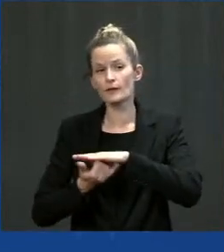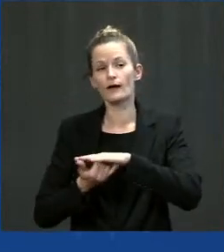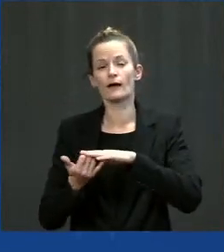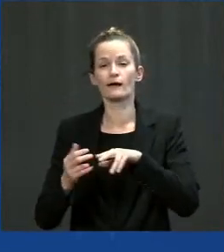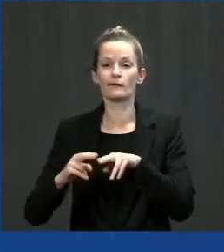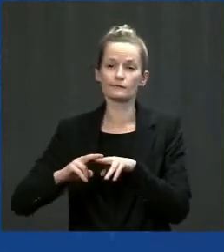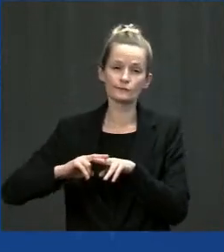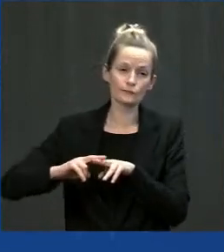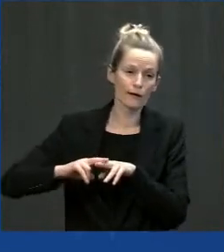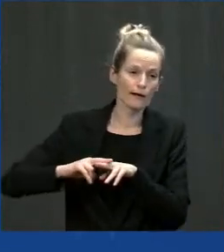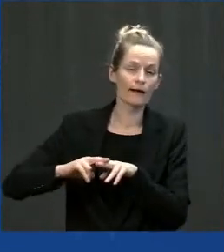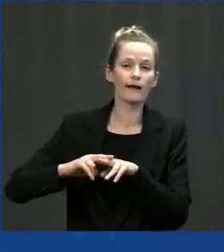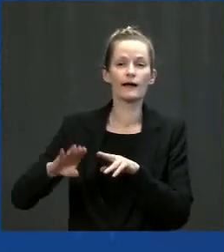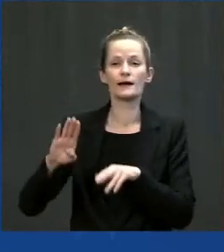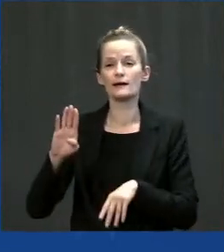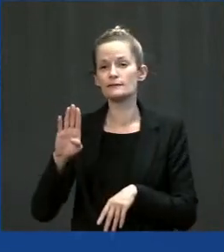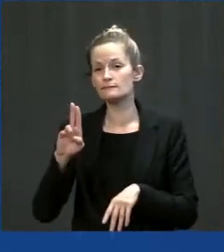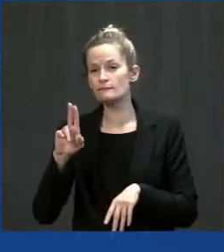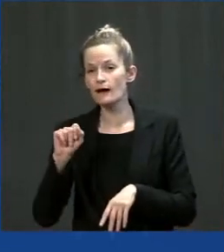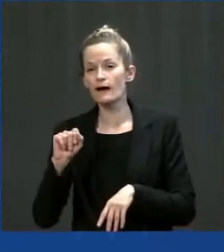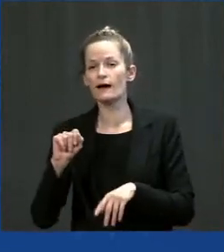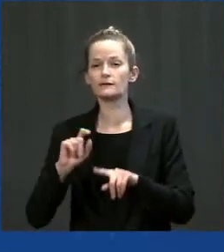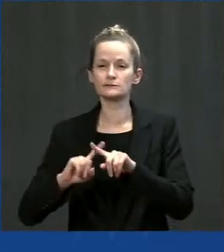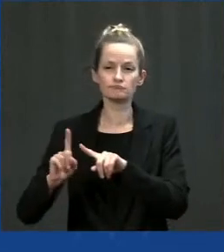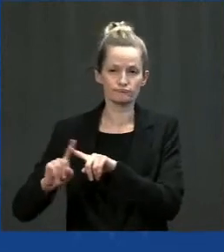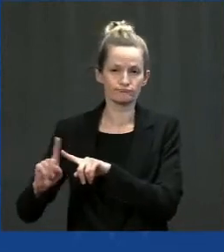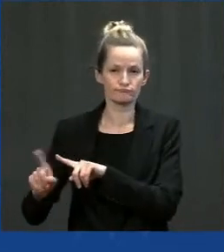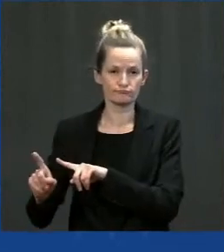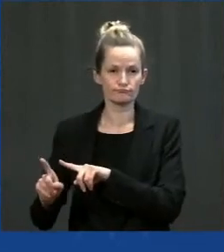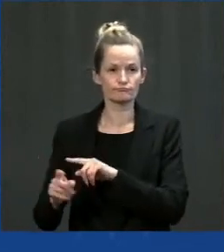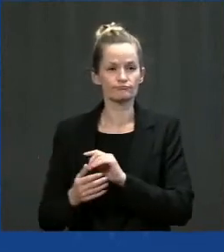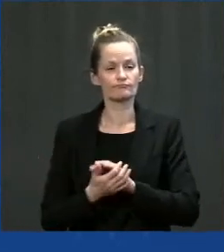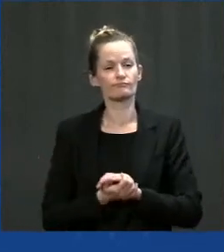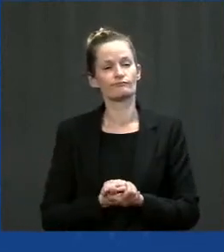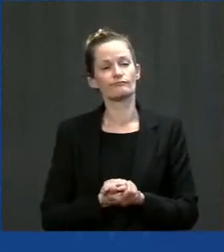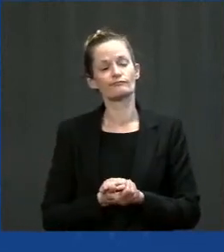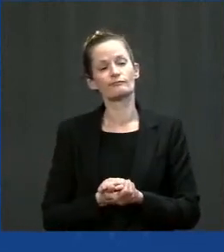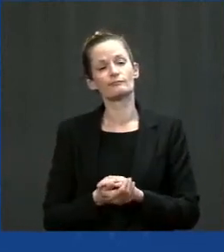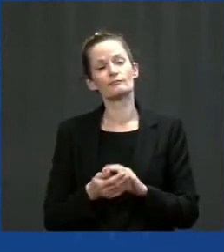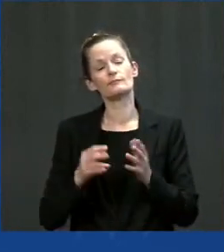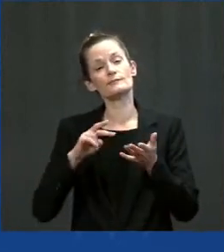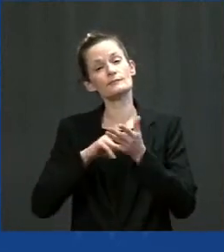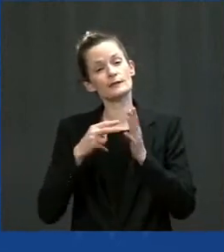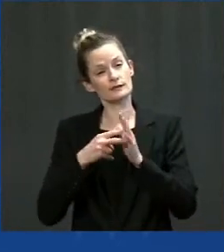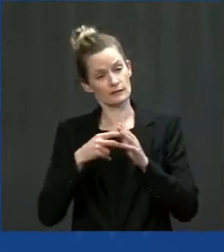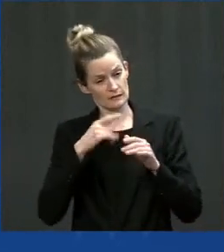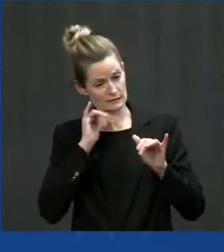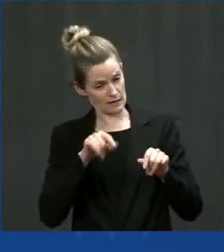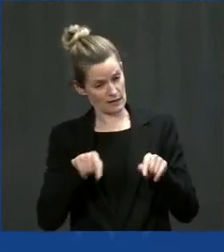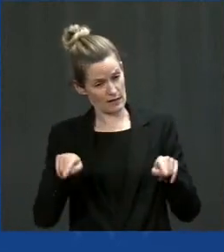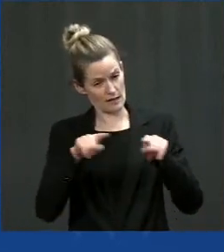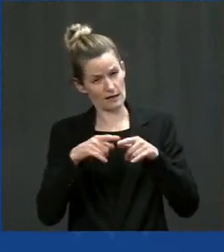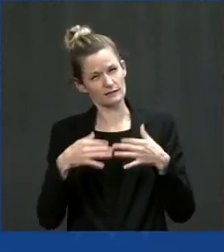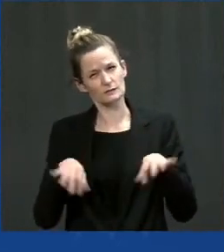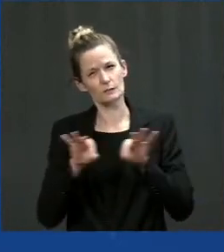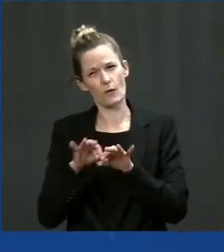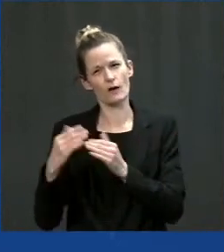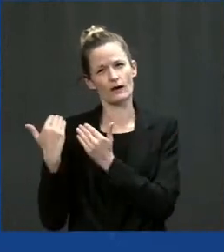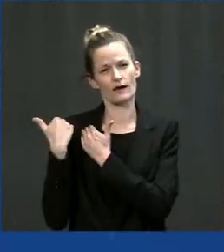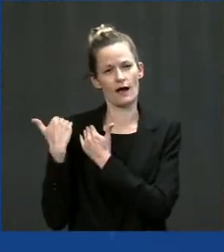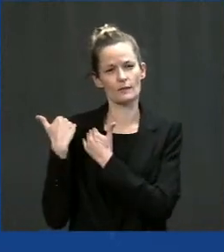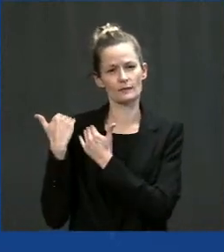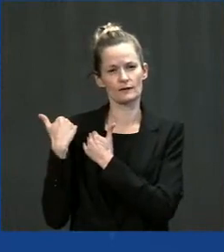buses. That's all to say that counties play a critical role in the nation's transportation and infrastructure network.